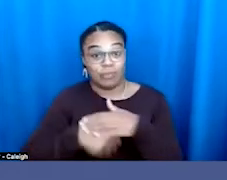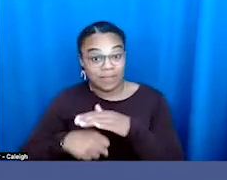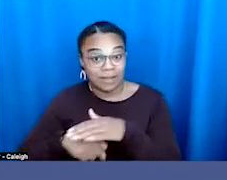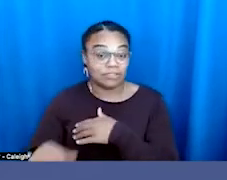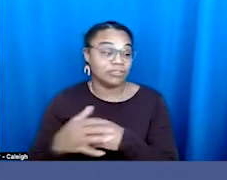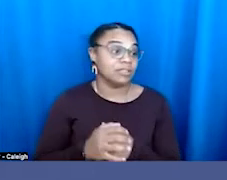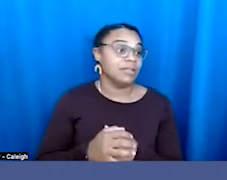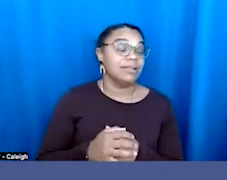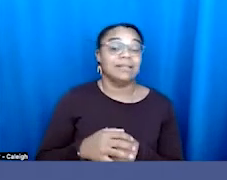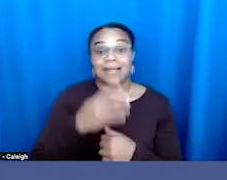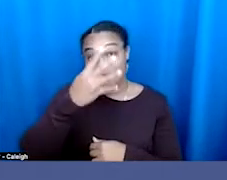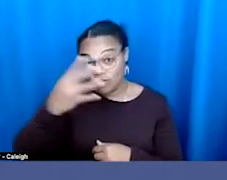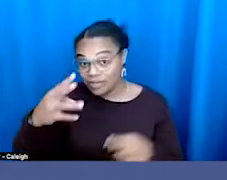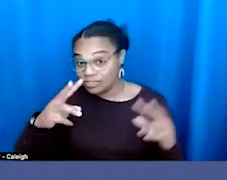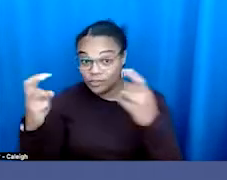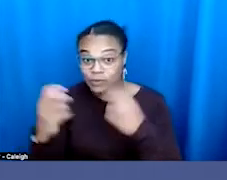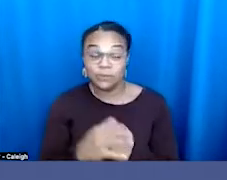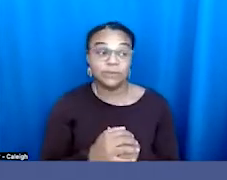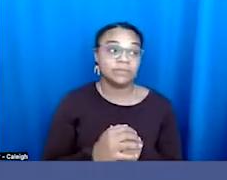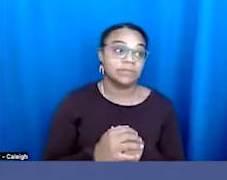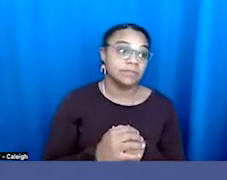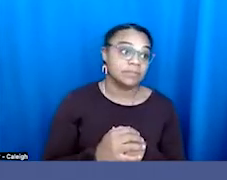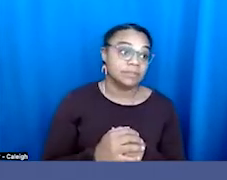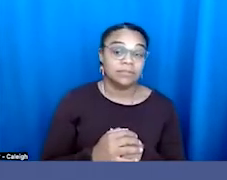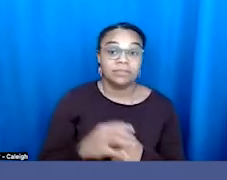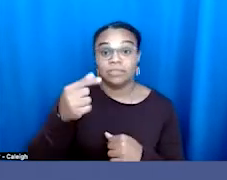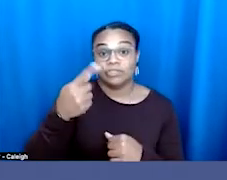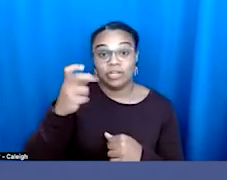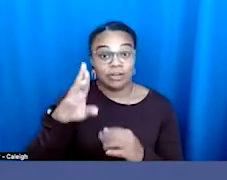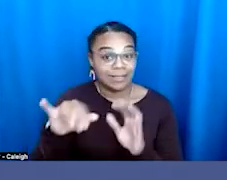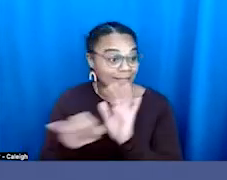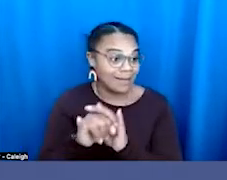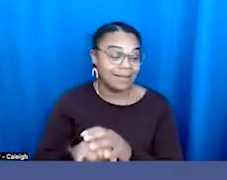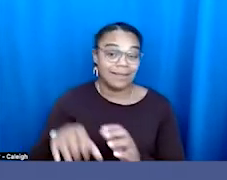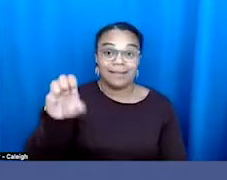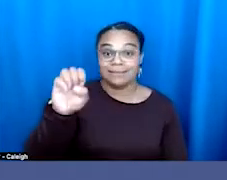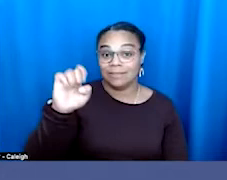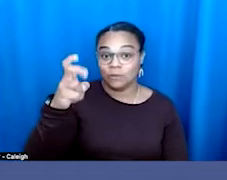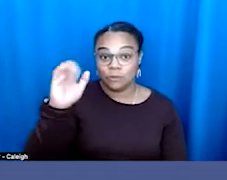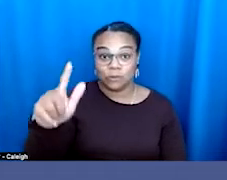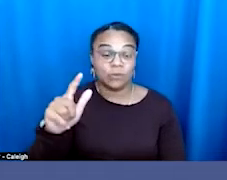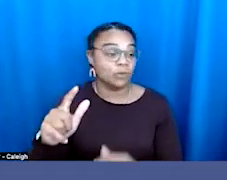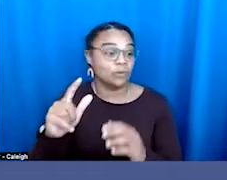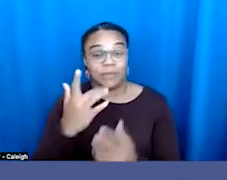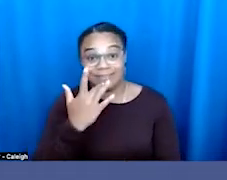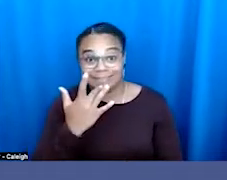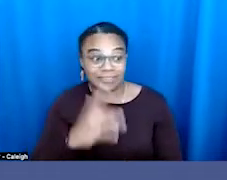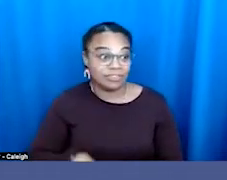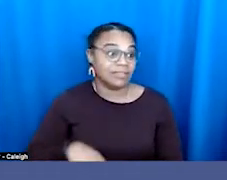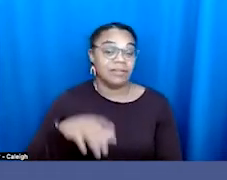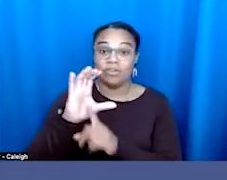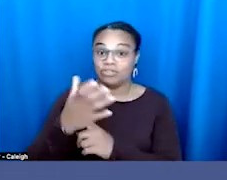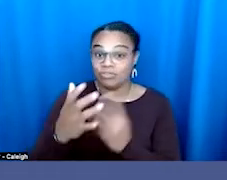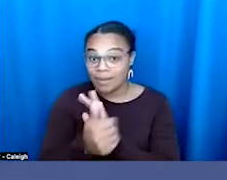issues to gender identity, sexual orientation, cultural competency, and briefing them as things